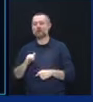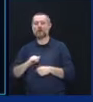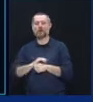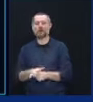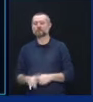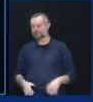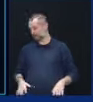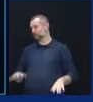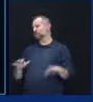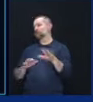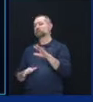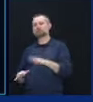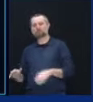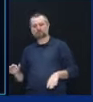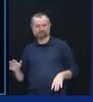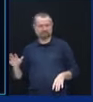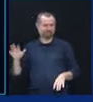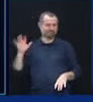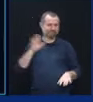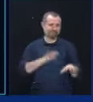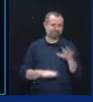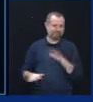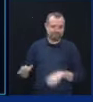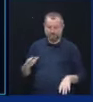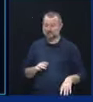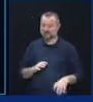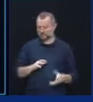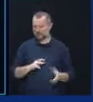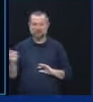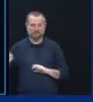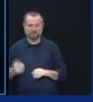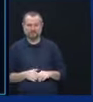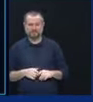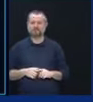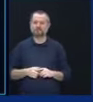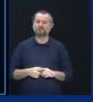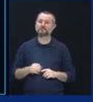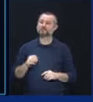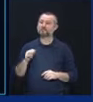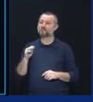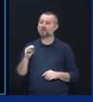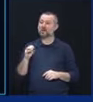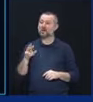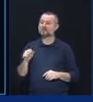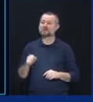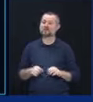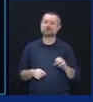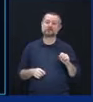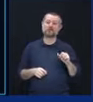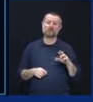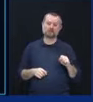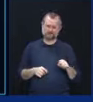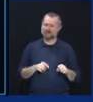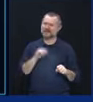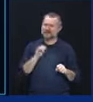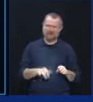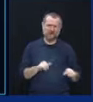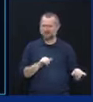the house collapsed. MERS and SARS were also coronaviruses.